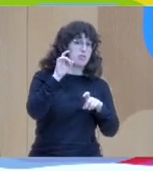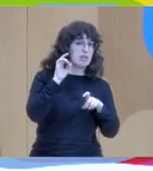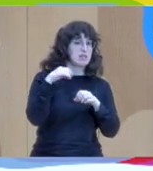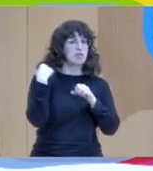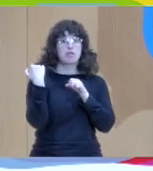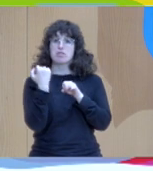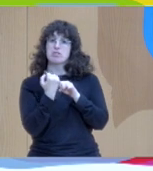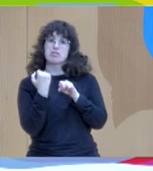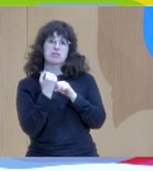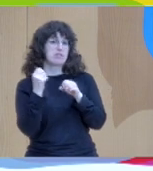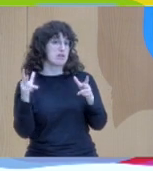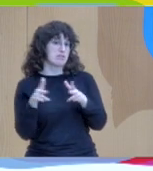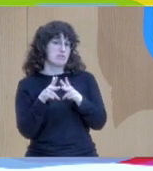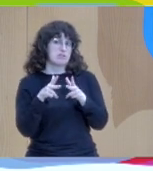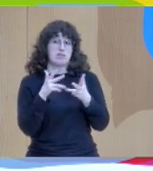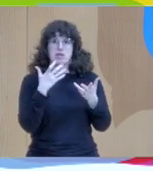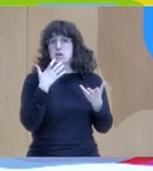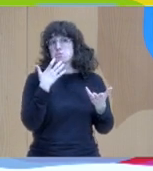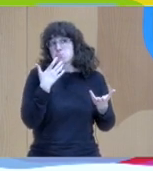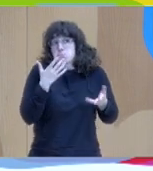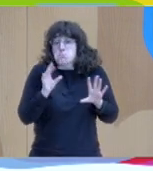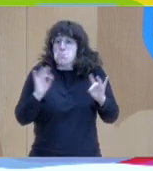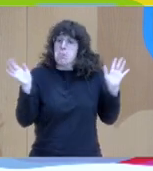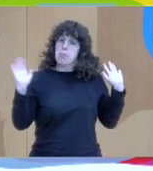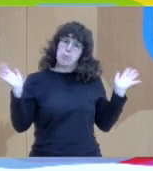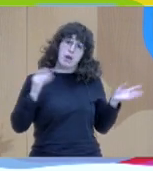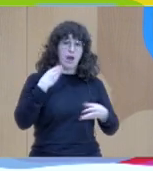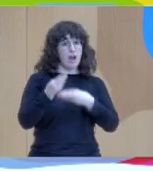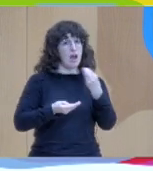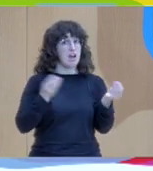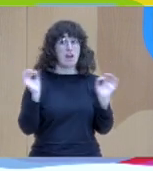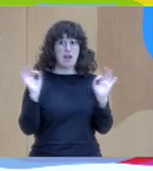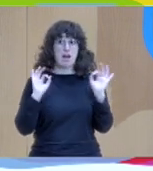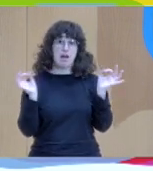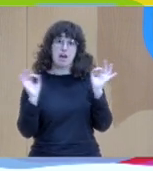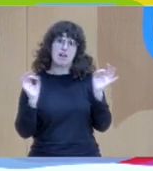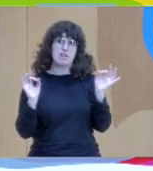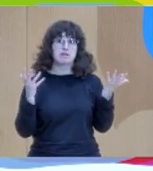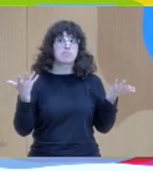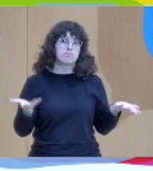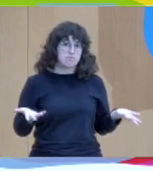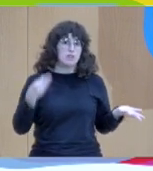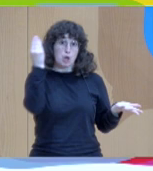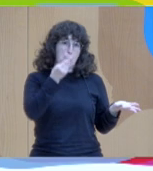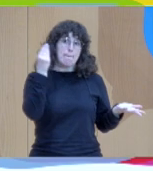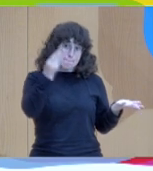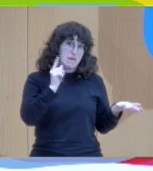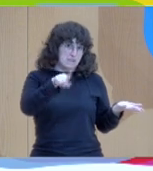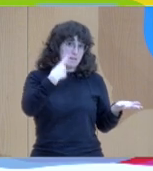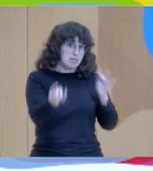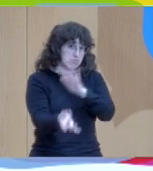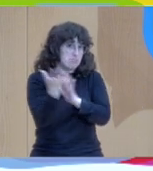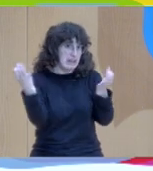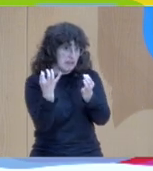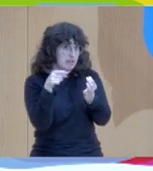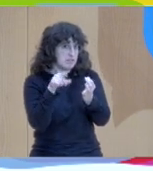They start anticipating. And what we found out there, what the professionals found out, that they know very little about